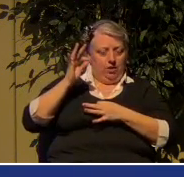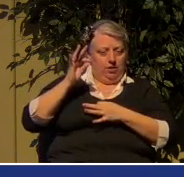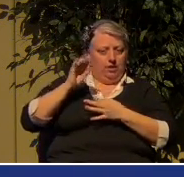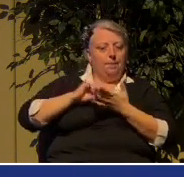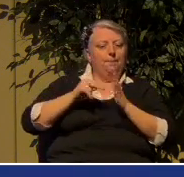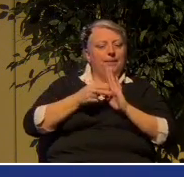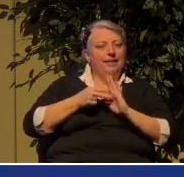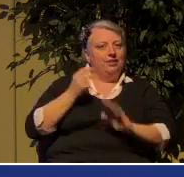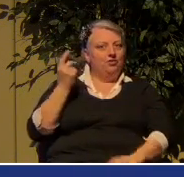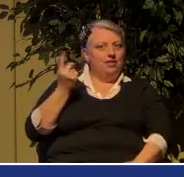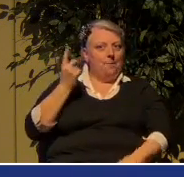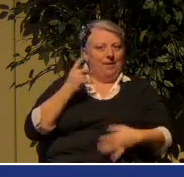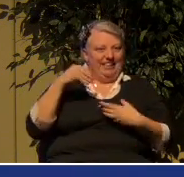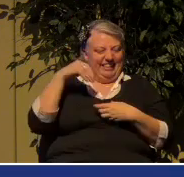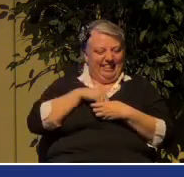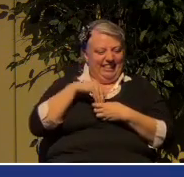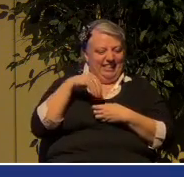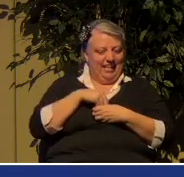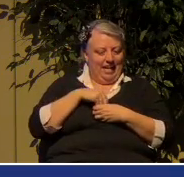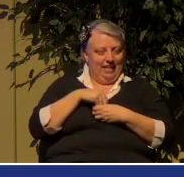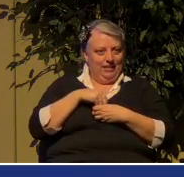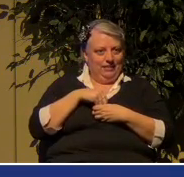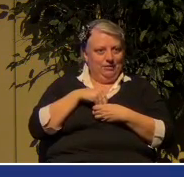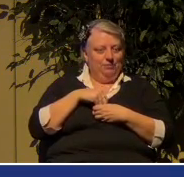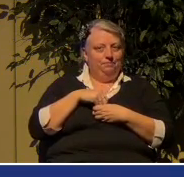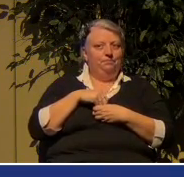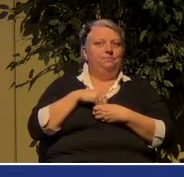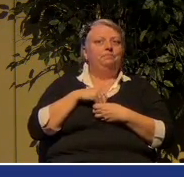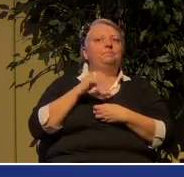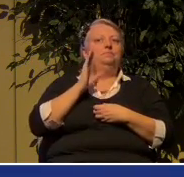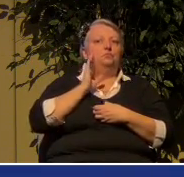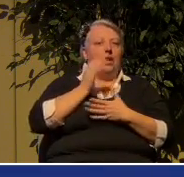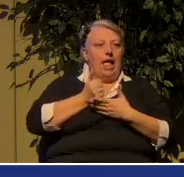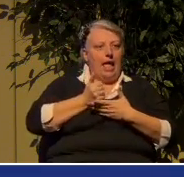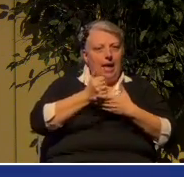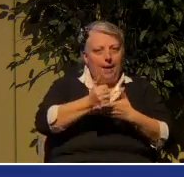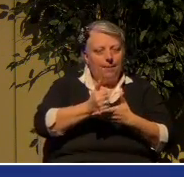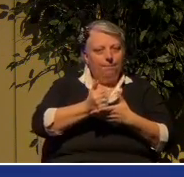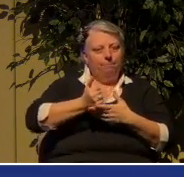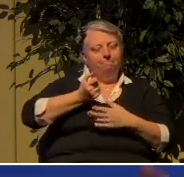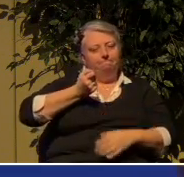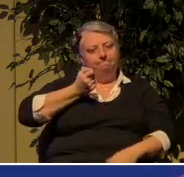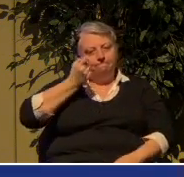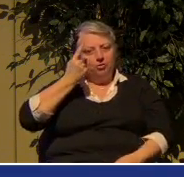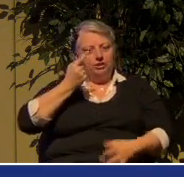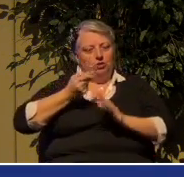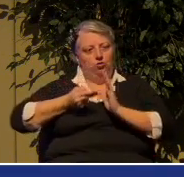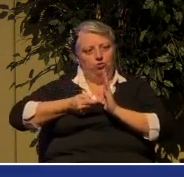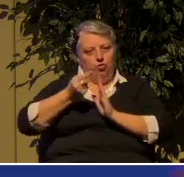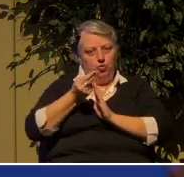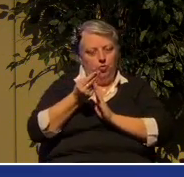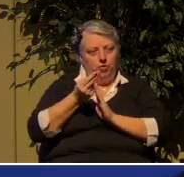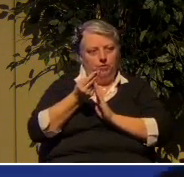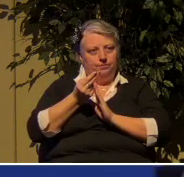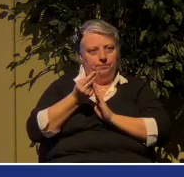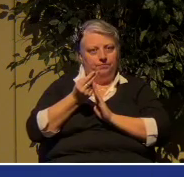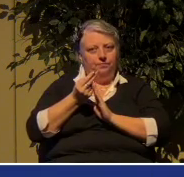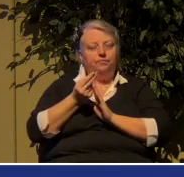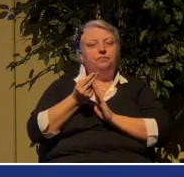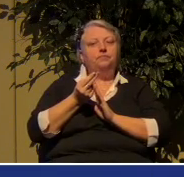that will tune in to what truth is, what registers